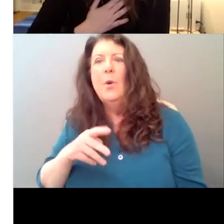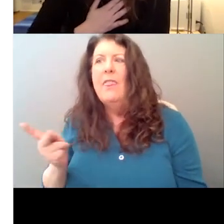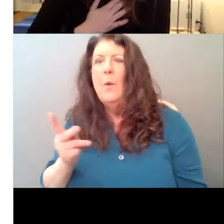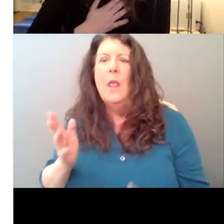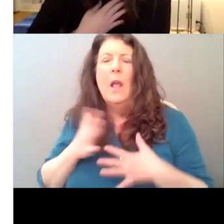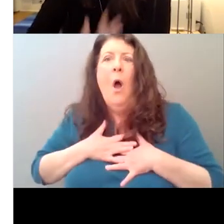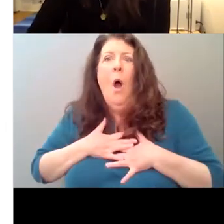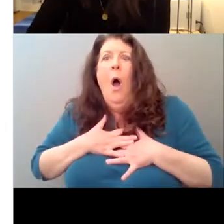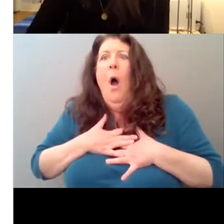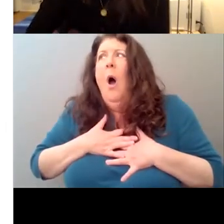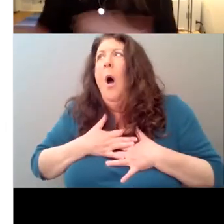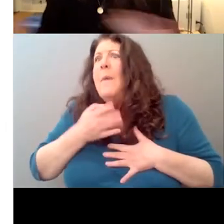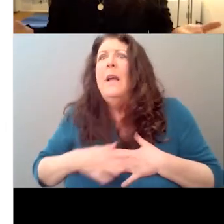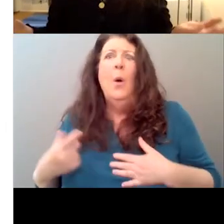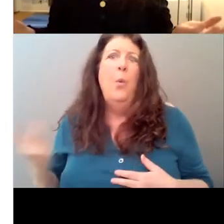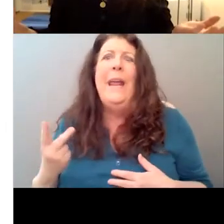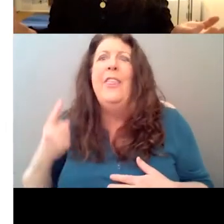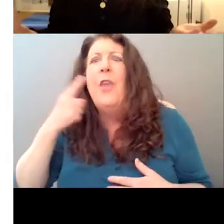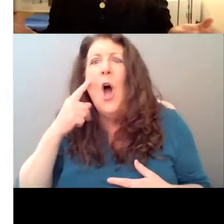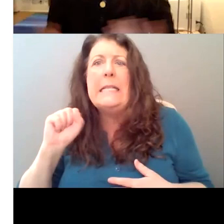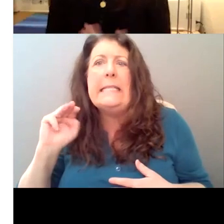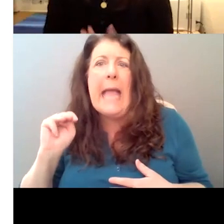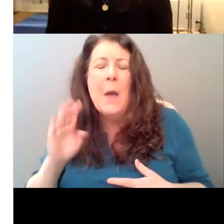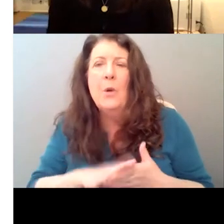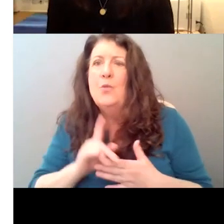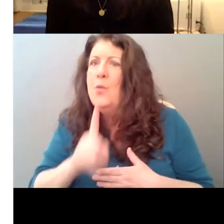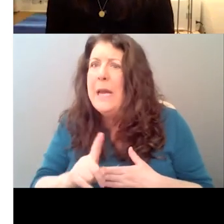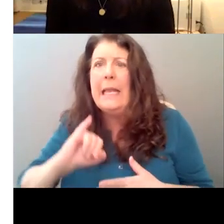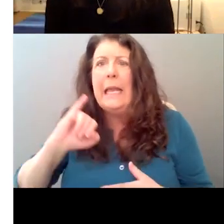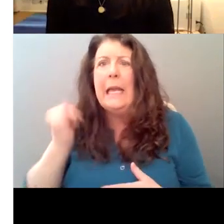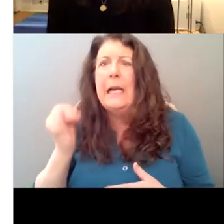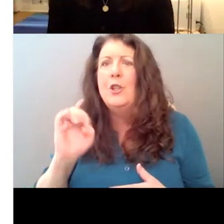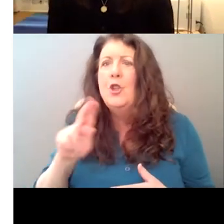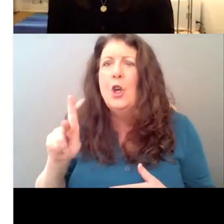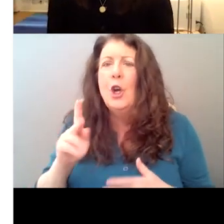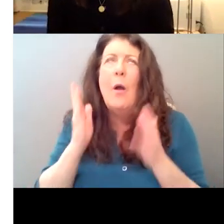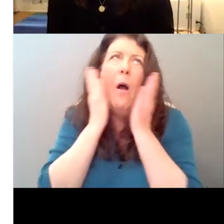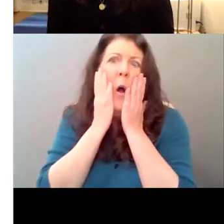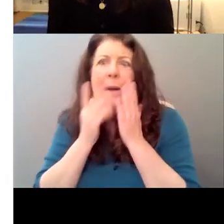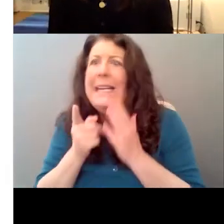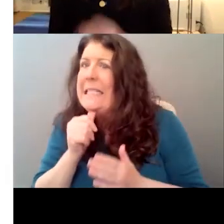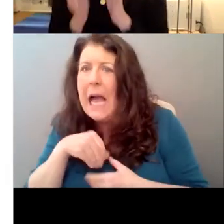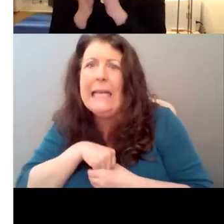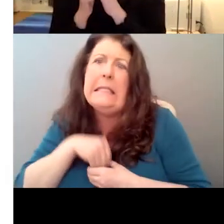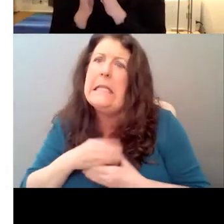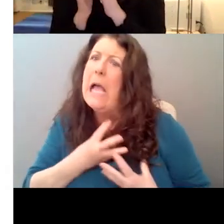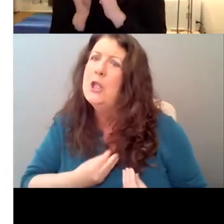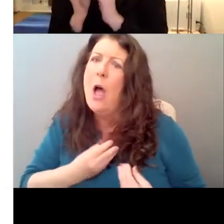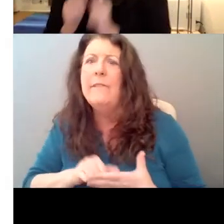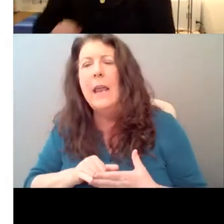we, we thought Sam was such a jerk, but he, he really is great. And like, oh, the old Sue is back. Like, we're so happy. And I was like,